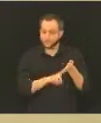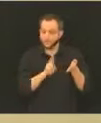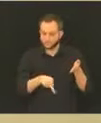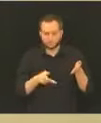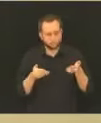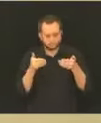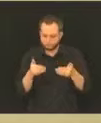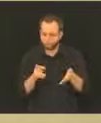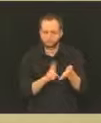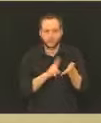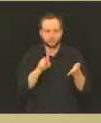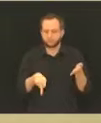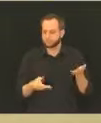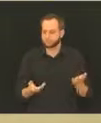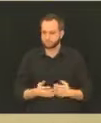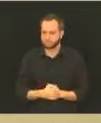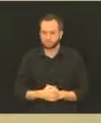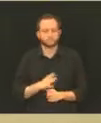So you.